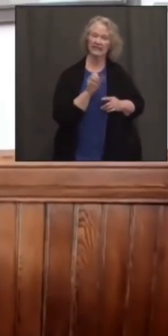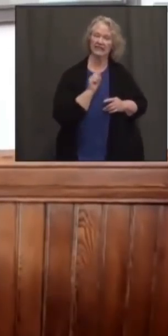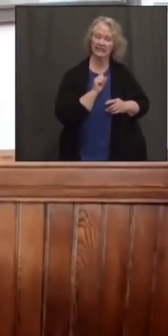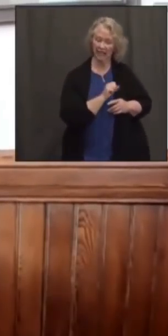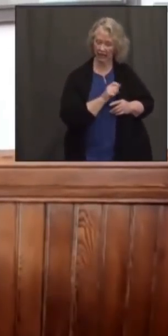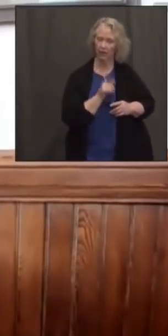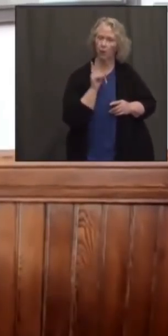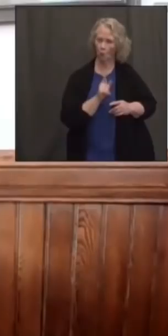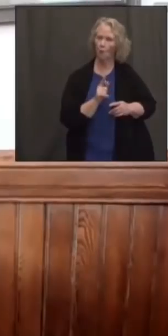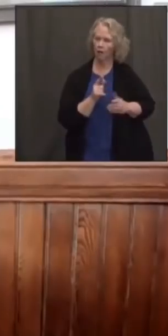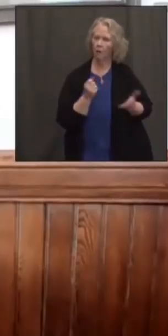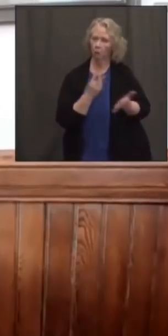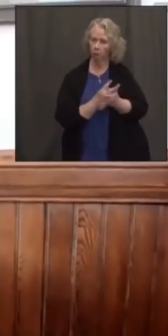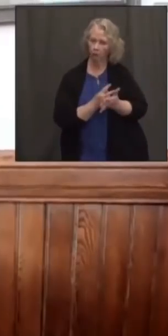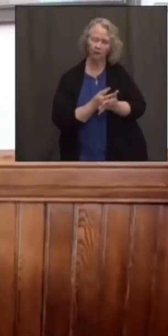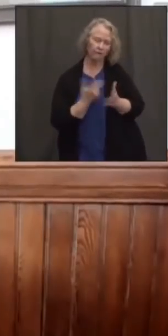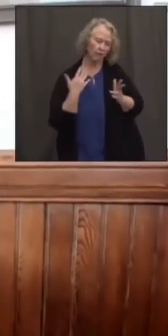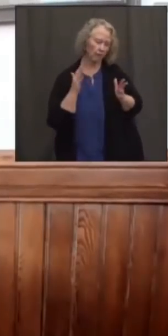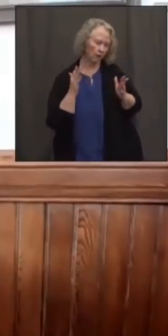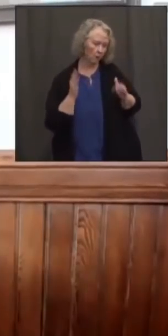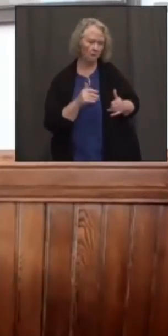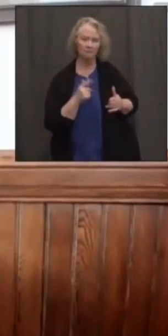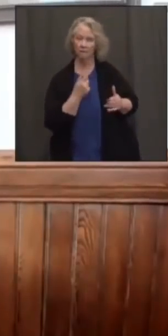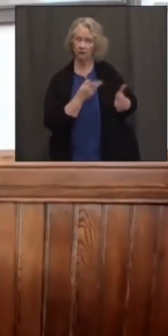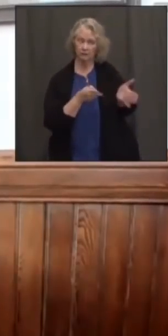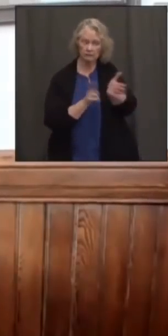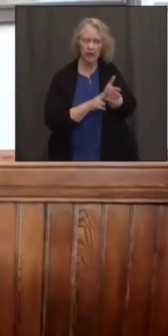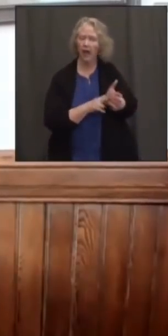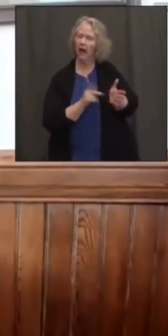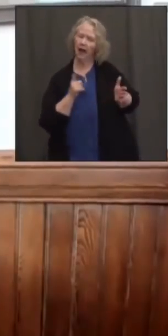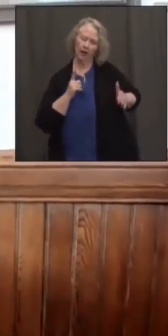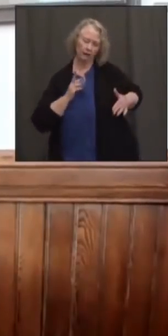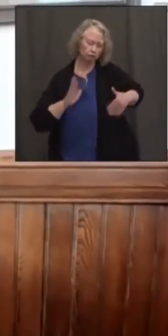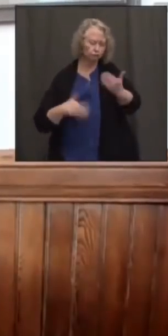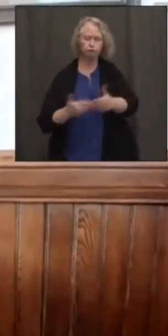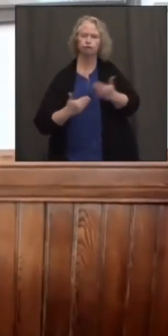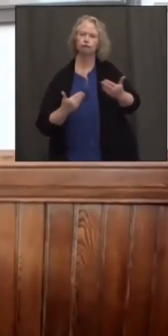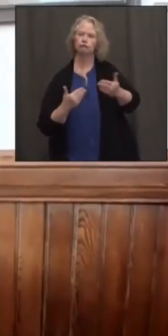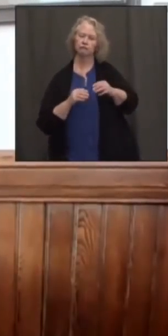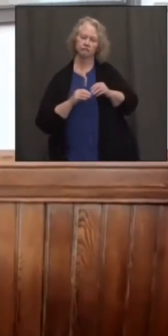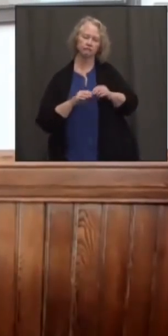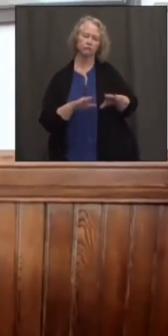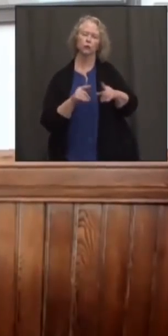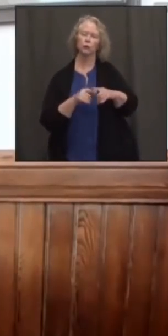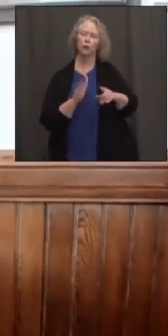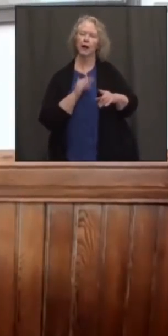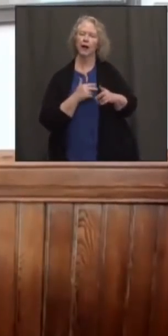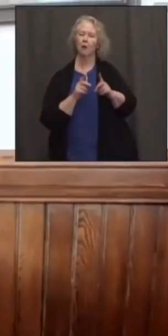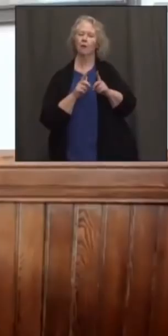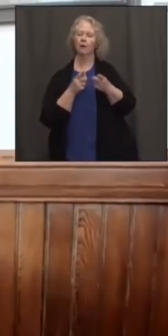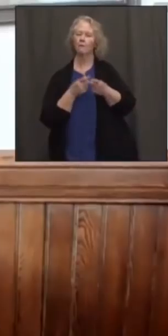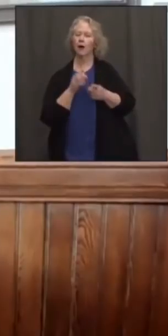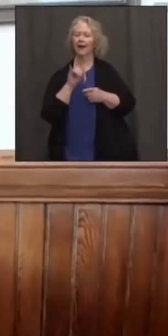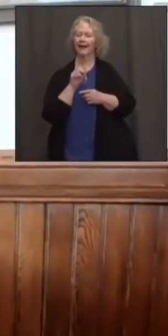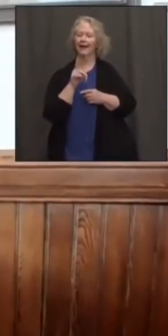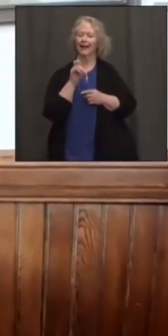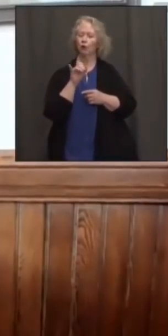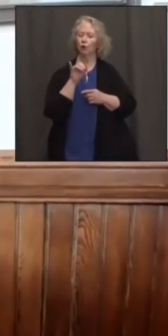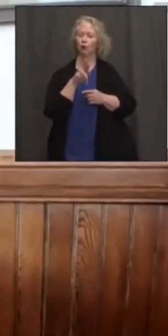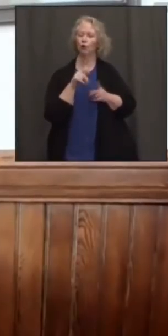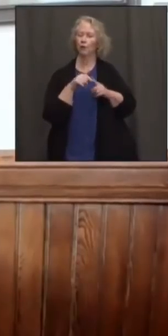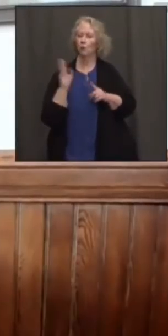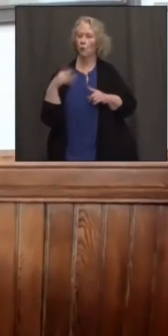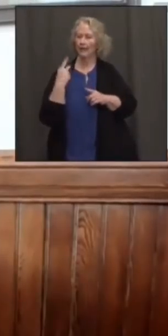the governor can sign it. We can start the compact amendment, send it over down to the Department of Interior down in D.C. and be able to